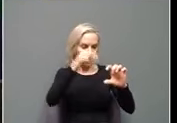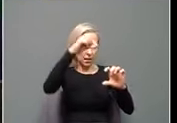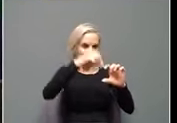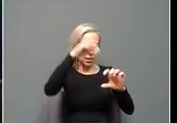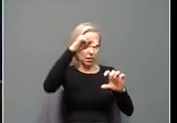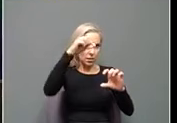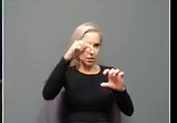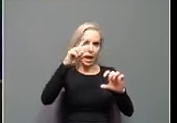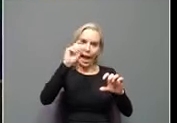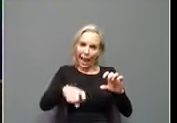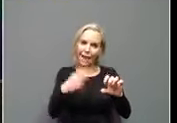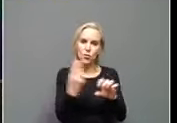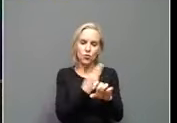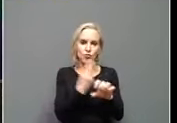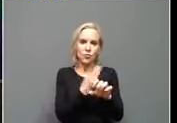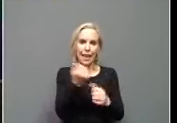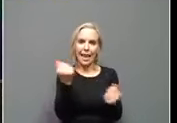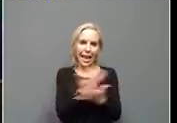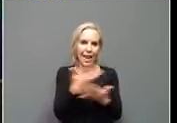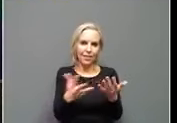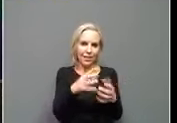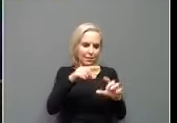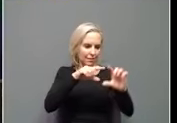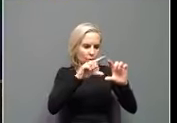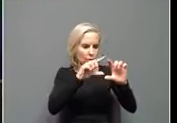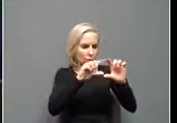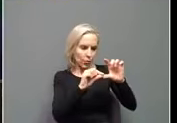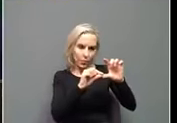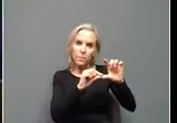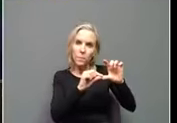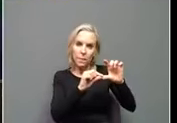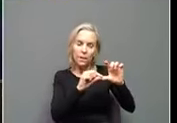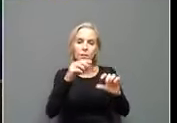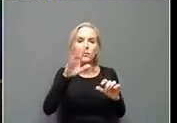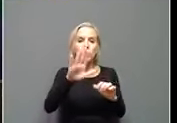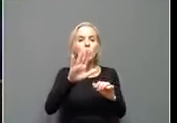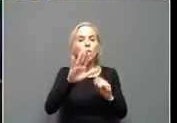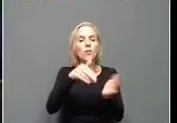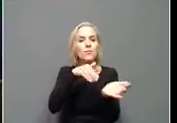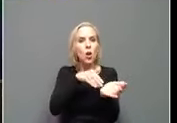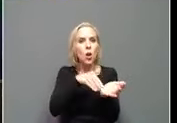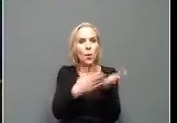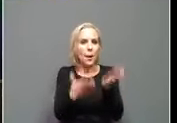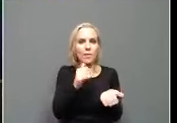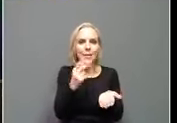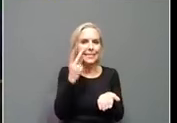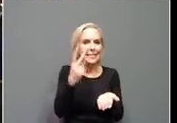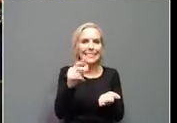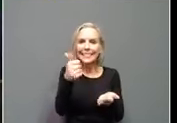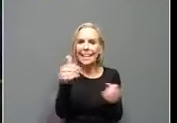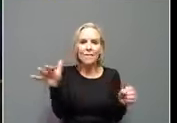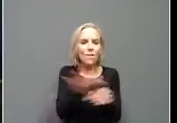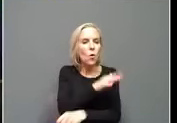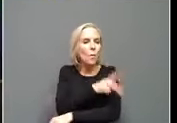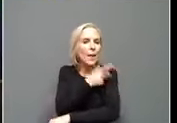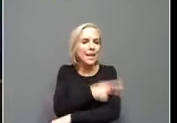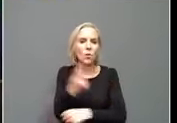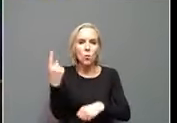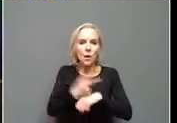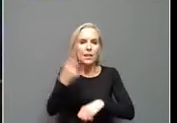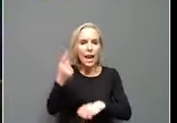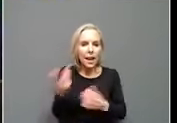period of time, everything in that vial. Now, primary care doctor might not see 10 full patients in a day, especially if they're doing,